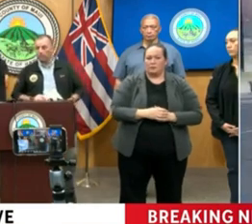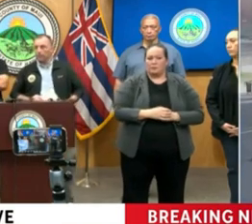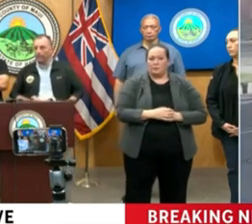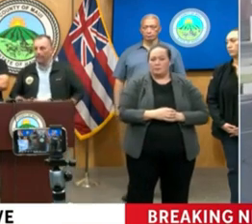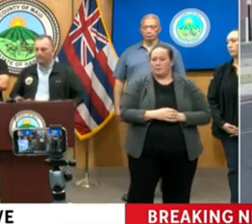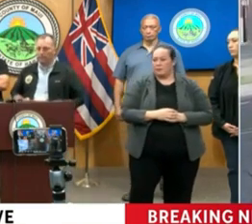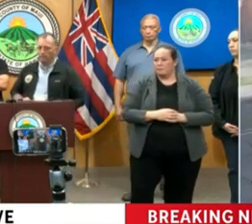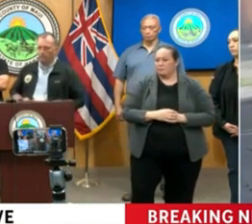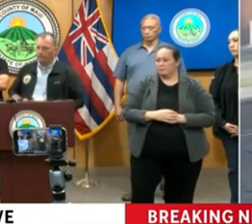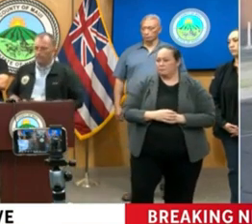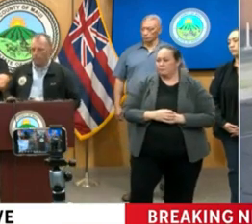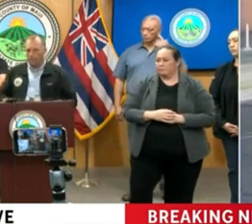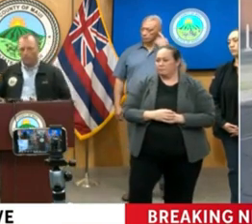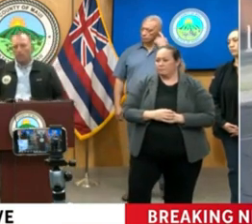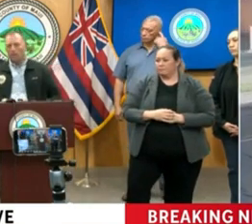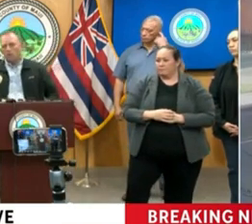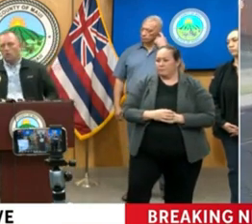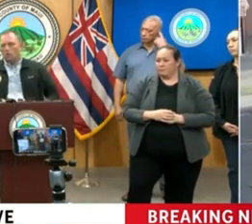I'm going to add,